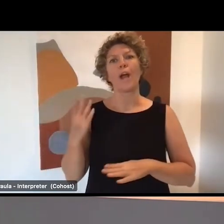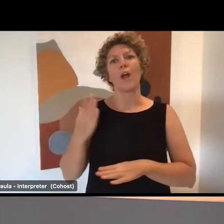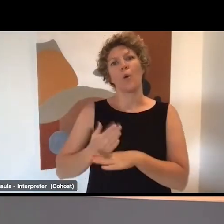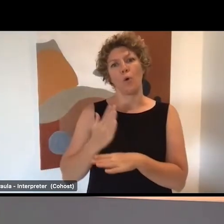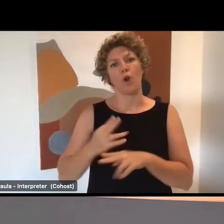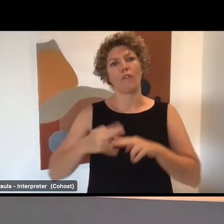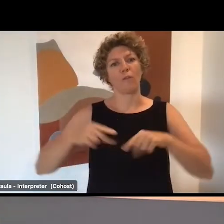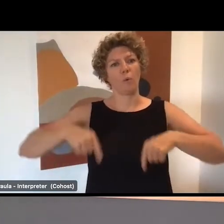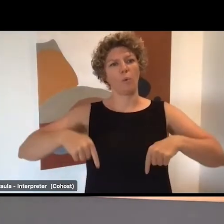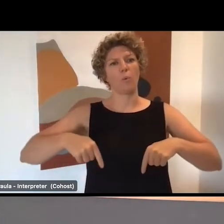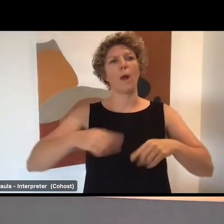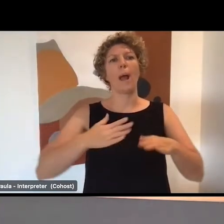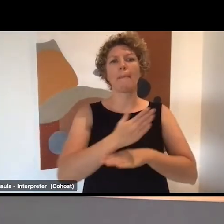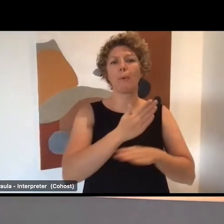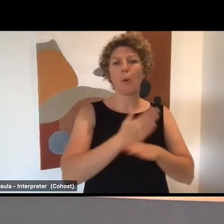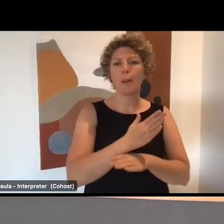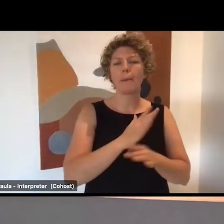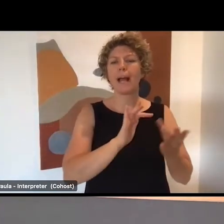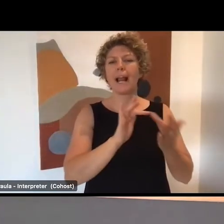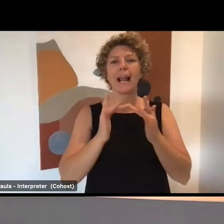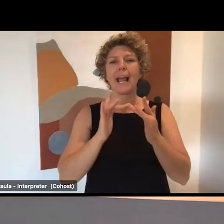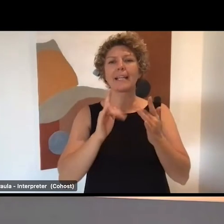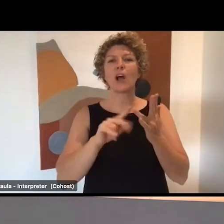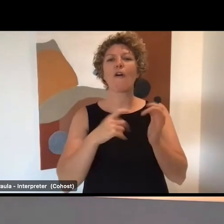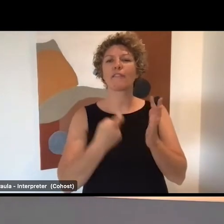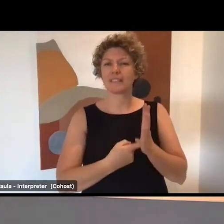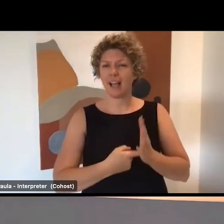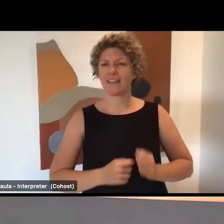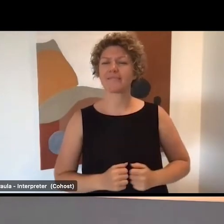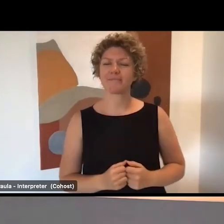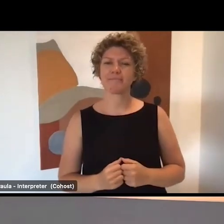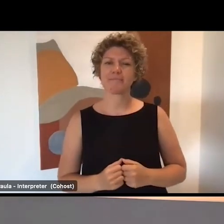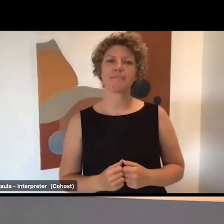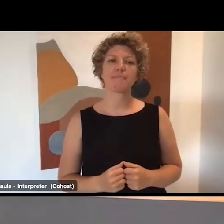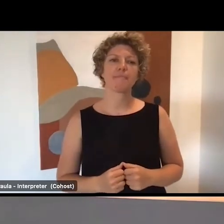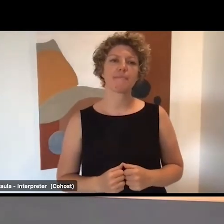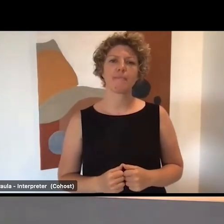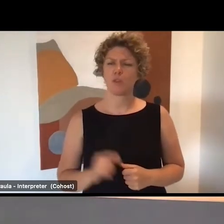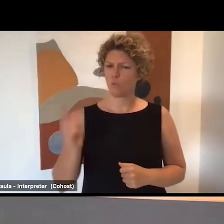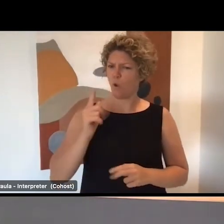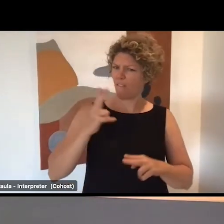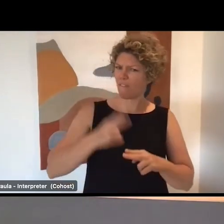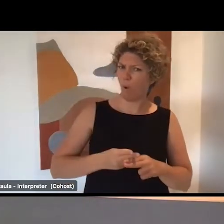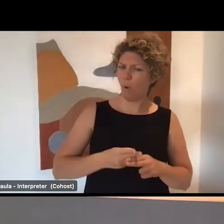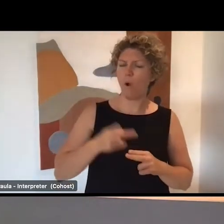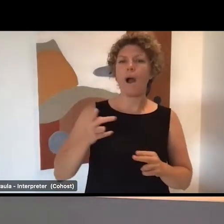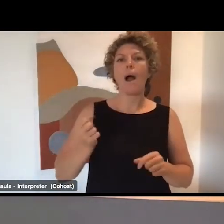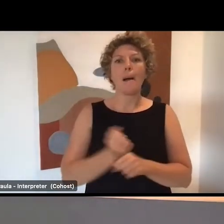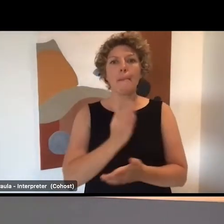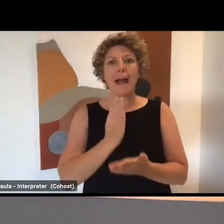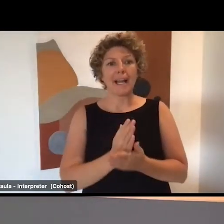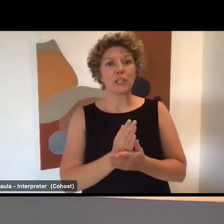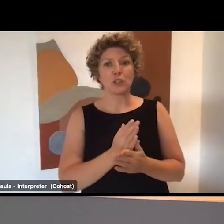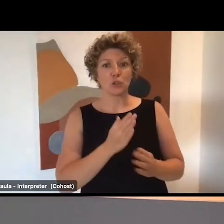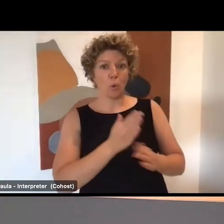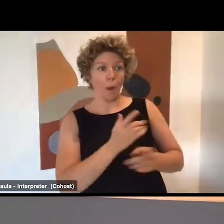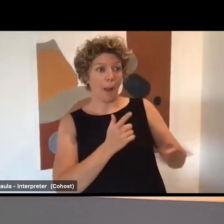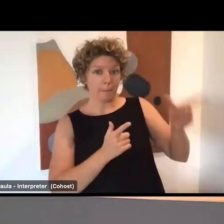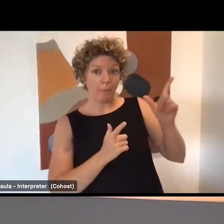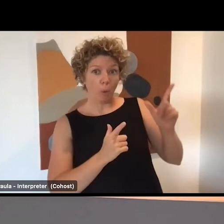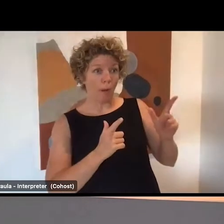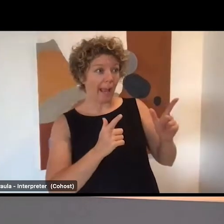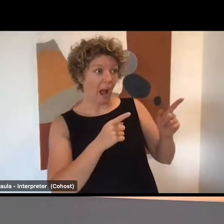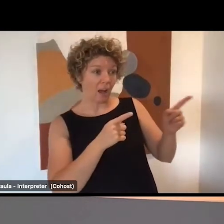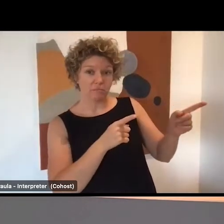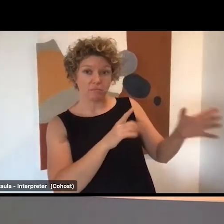health and care sector. So I'll introduce her shortly. ELOs help employers to access employment services through Workforce Australia